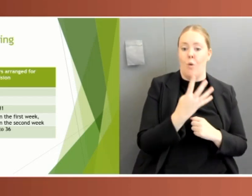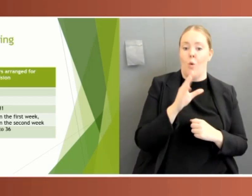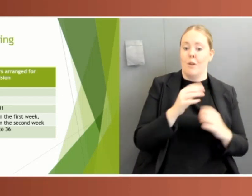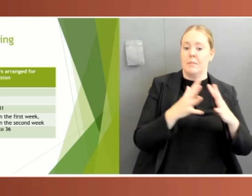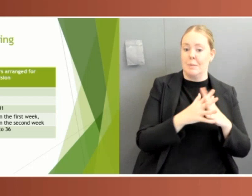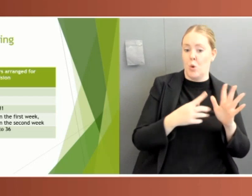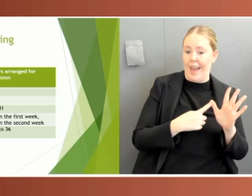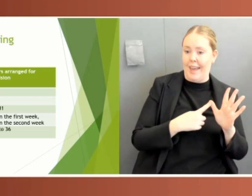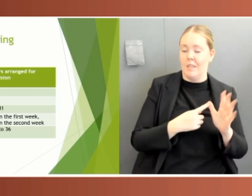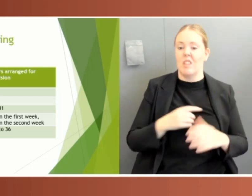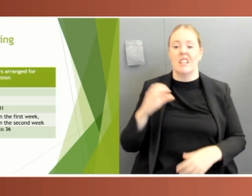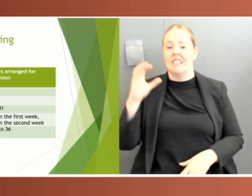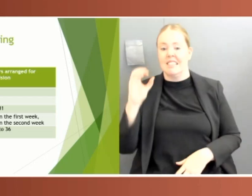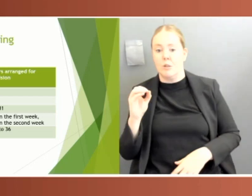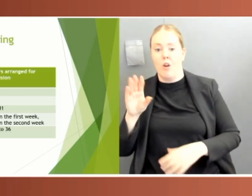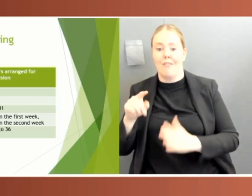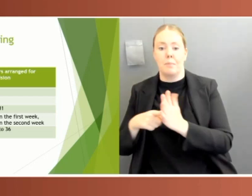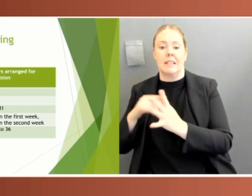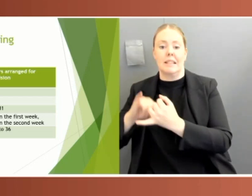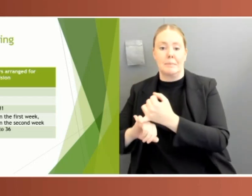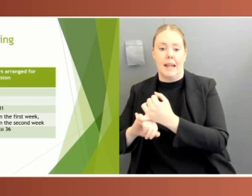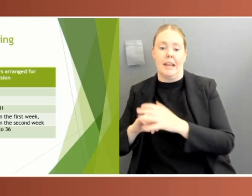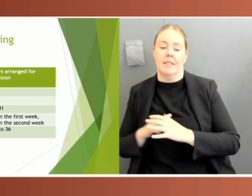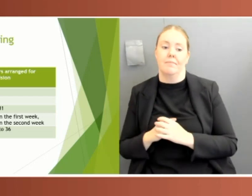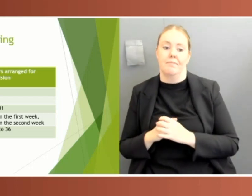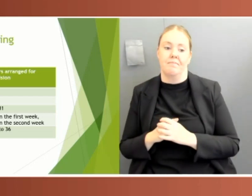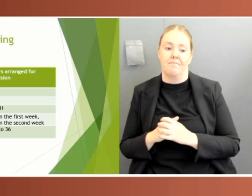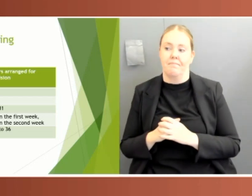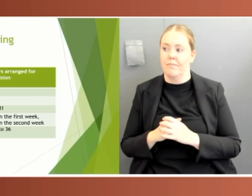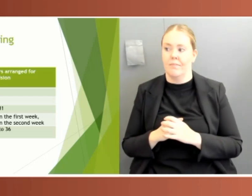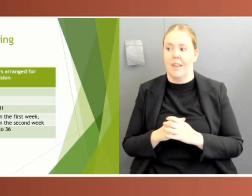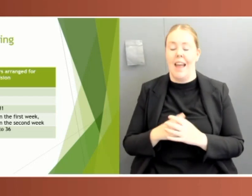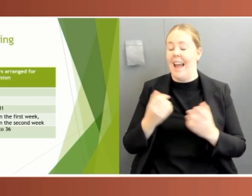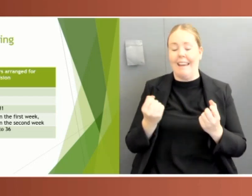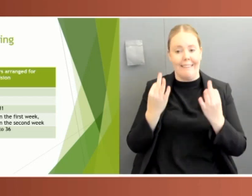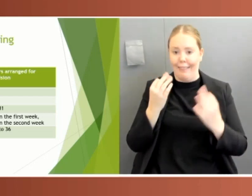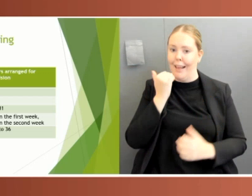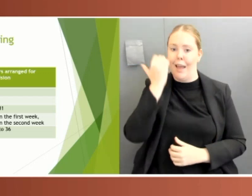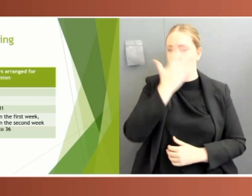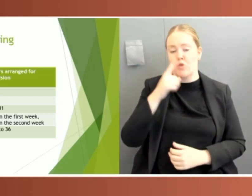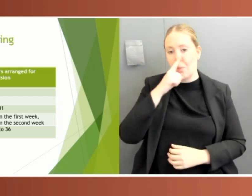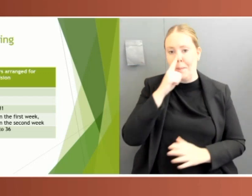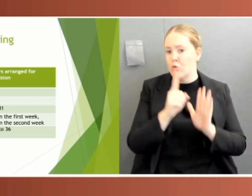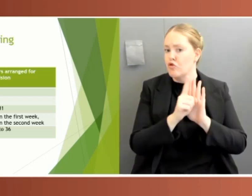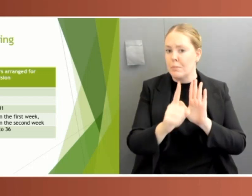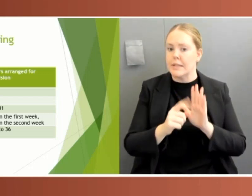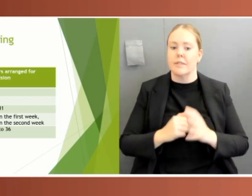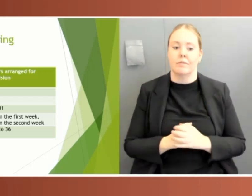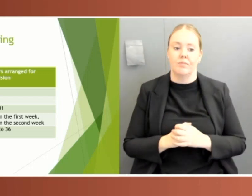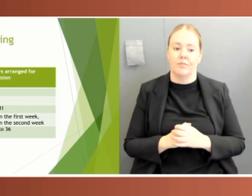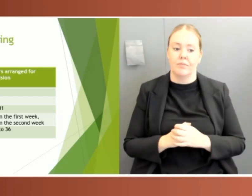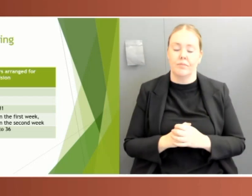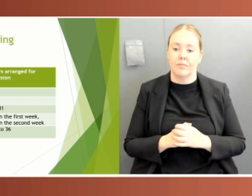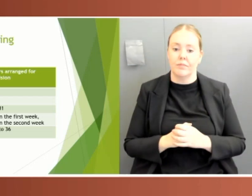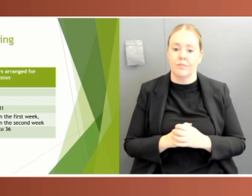members of the House. So the extensive use of pairs should be avoided. Alternative options to facilitate the presence of members in parliament should be